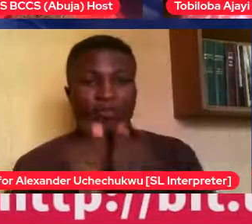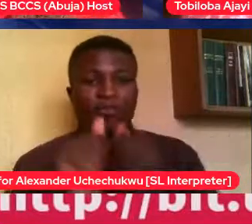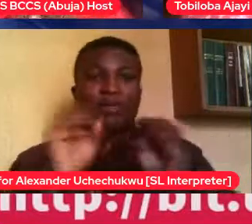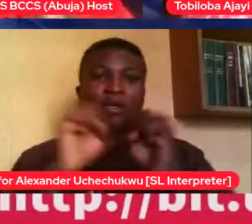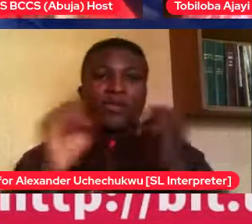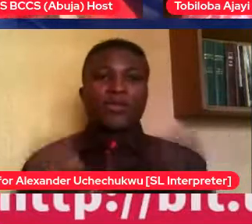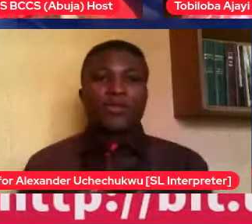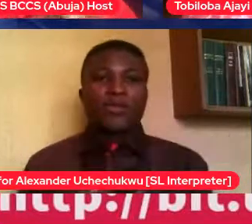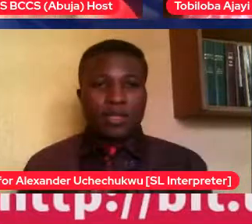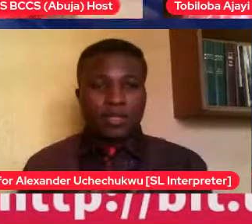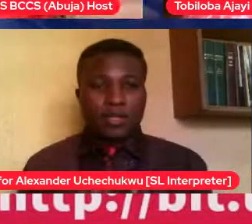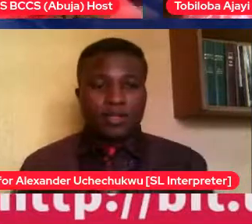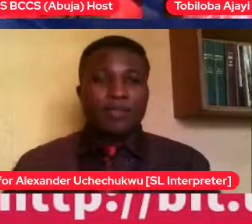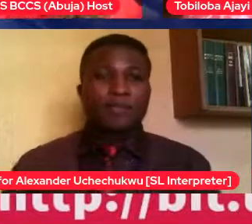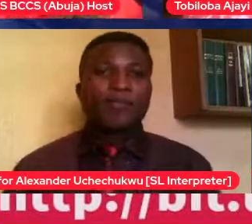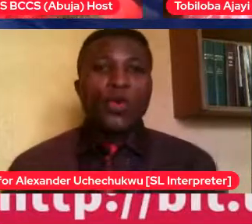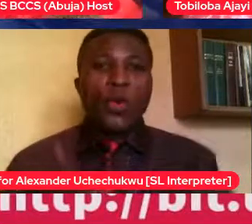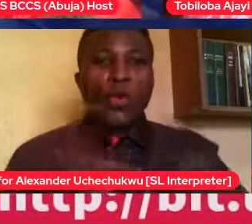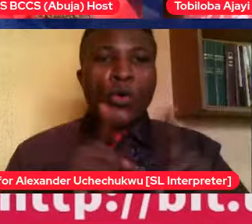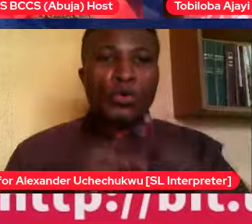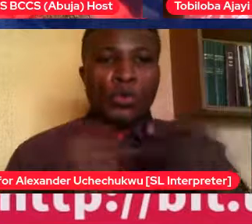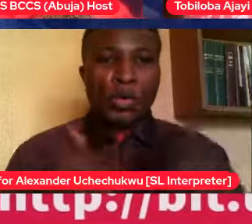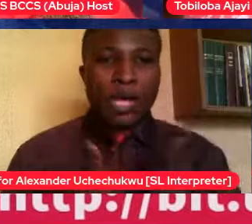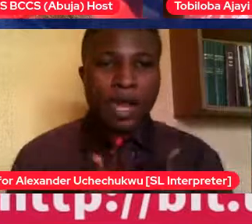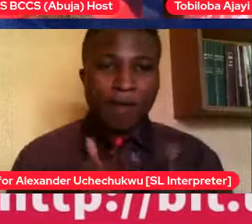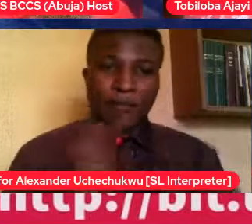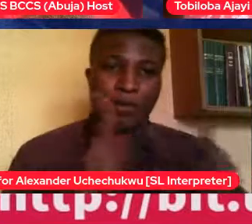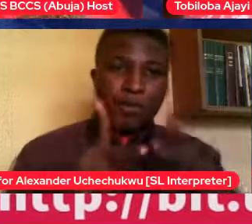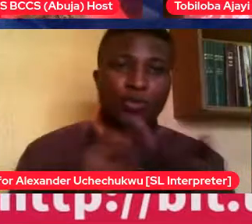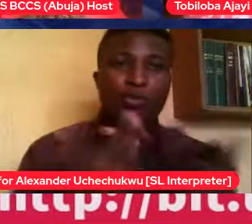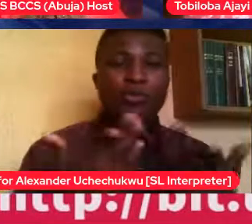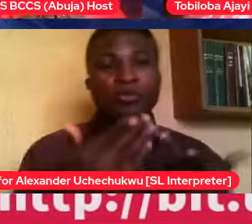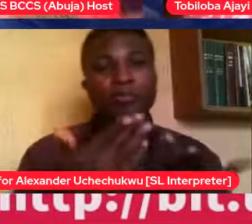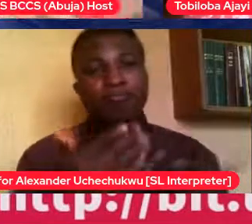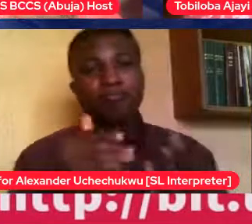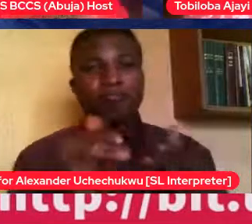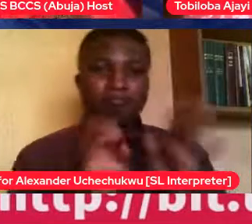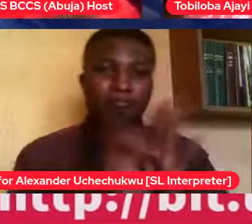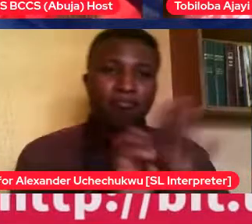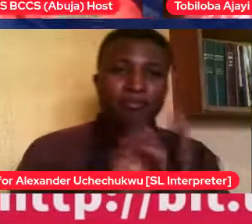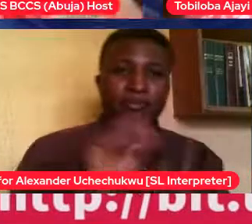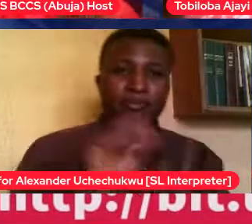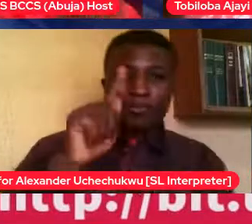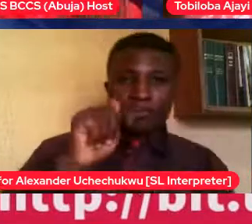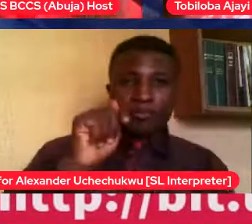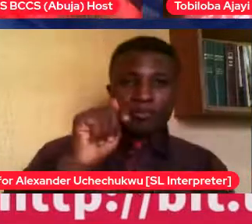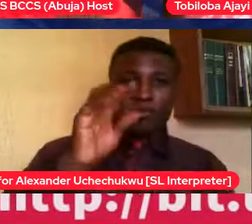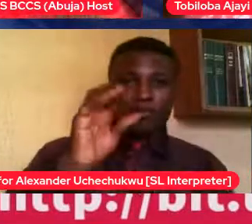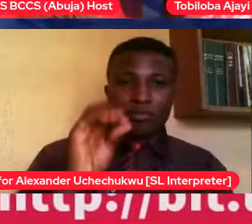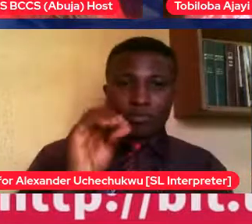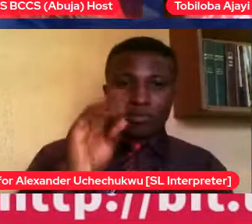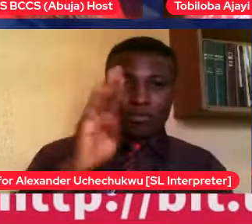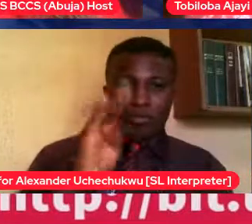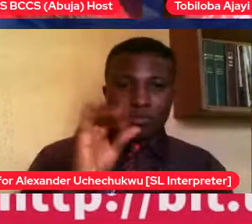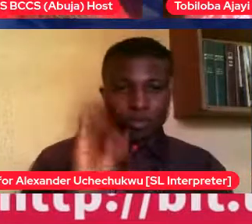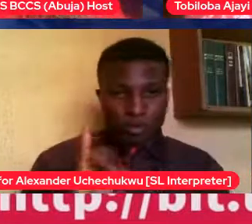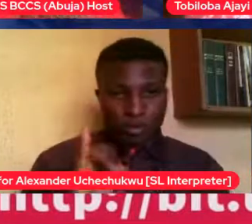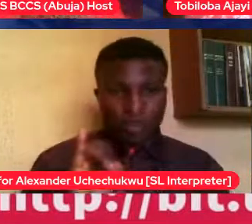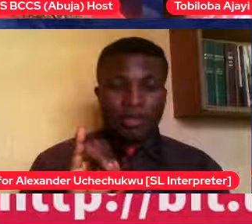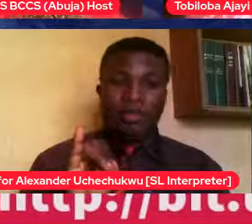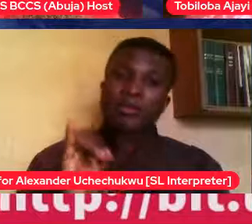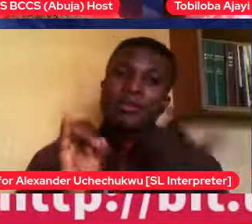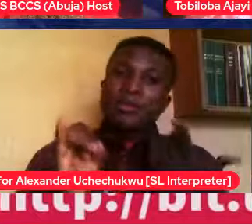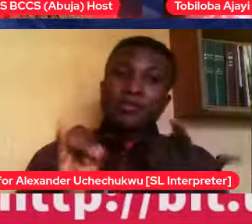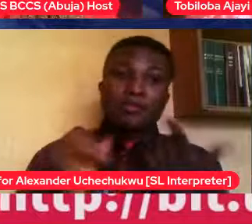palsy, that has nothing to do with her cognitive ability. I mean, when you hear Toby speak, I can't be a PA when she's speaking. The English